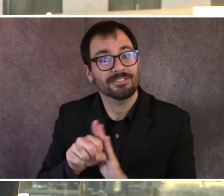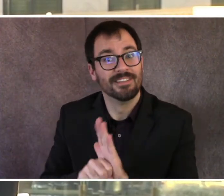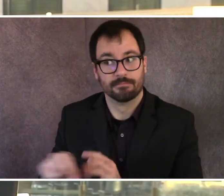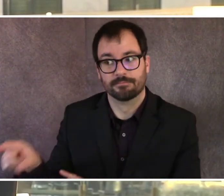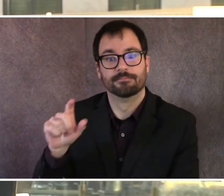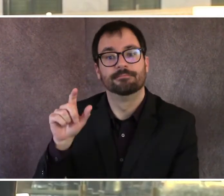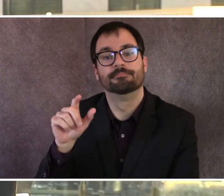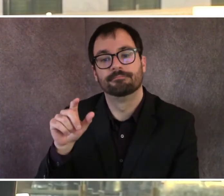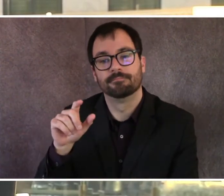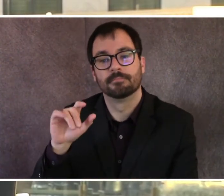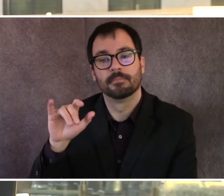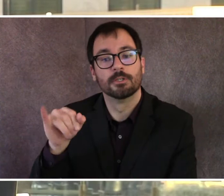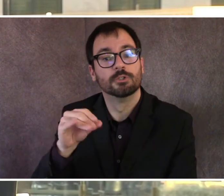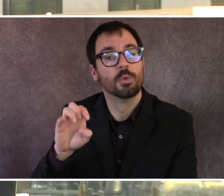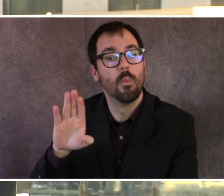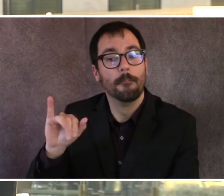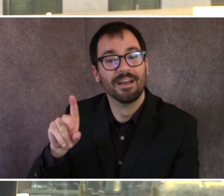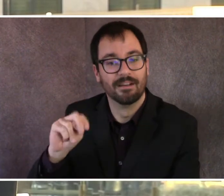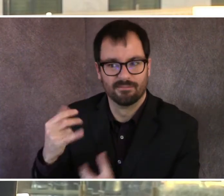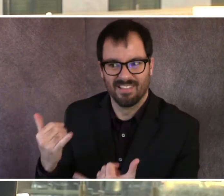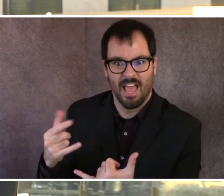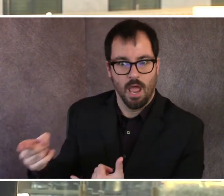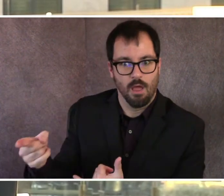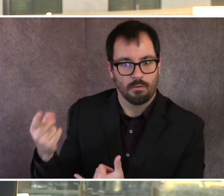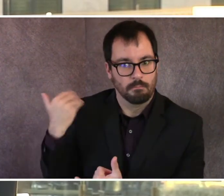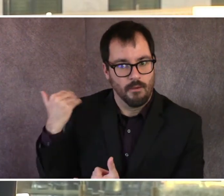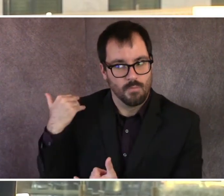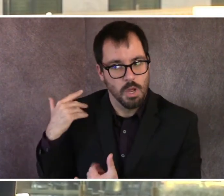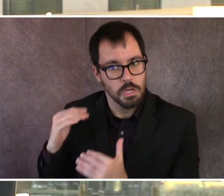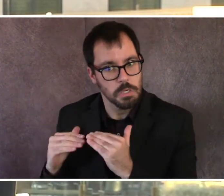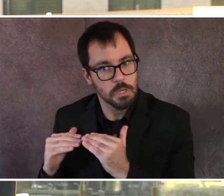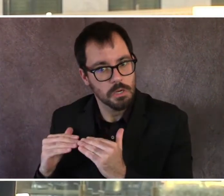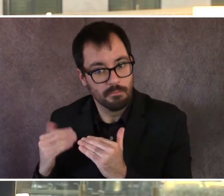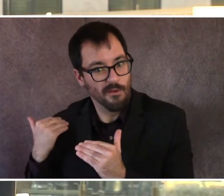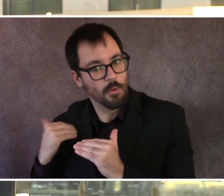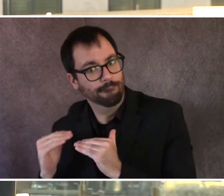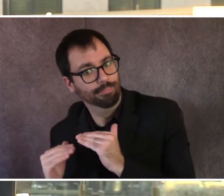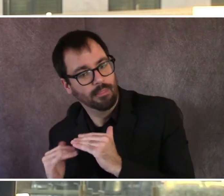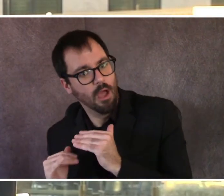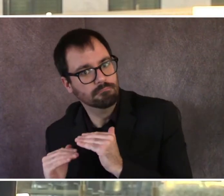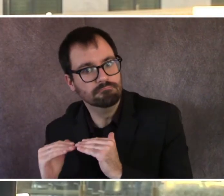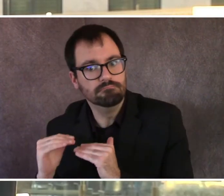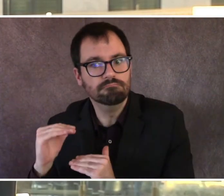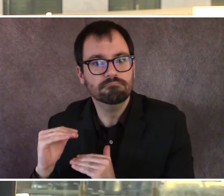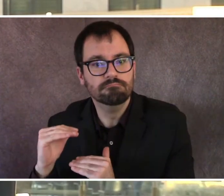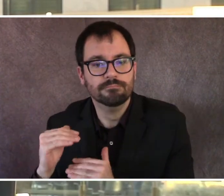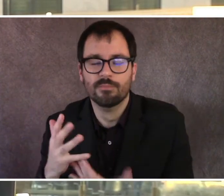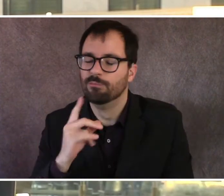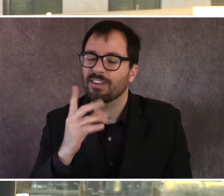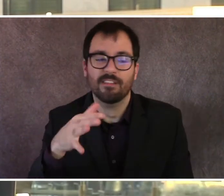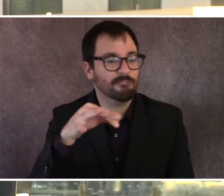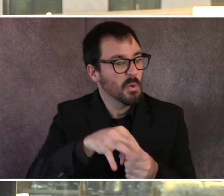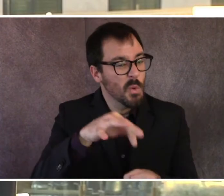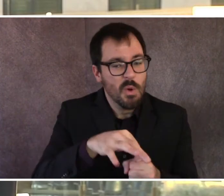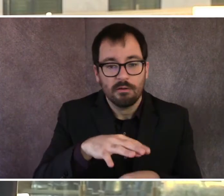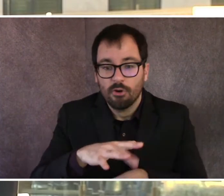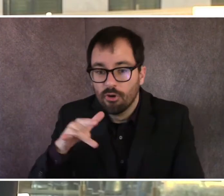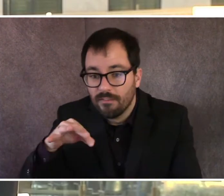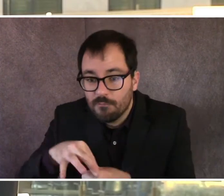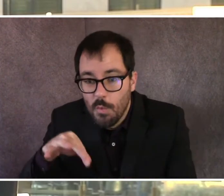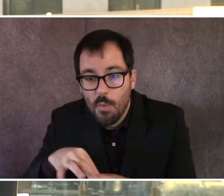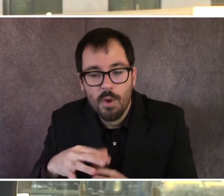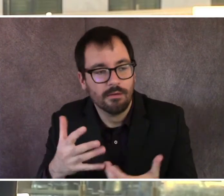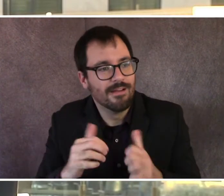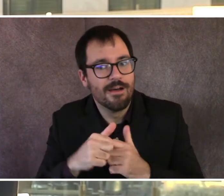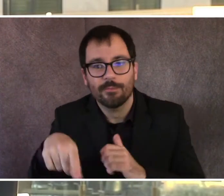and again, it's about votes and early votes and, and the way that these states, um, put their rules and regulations together. And, um, that's what makes